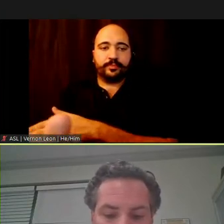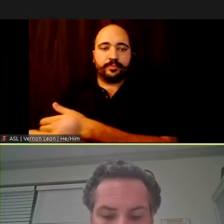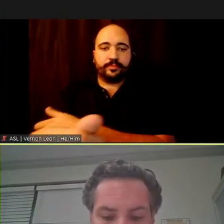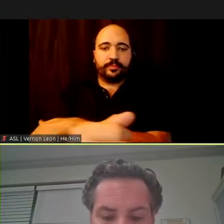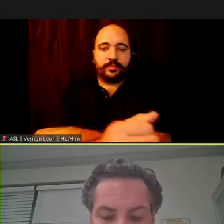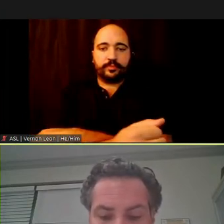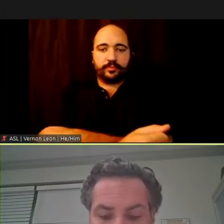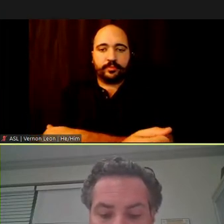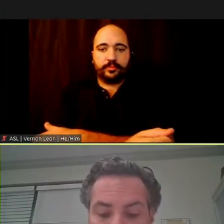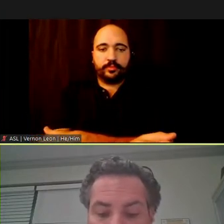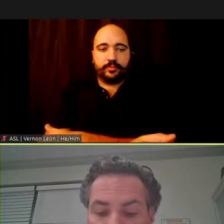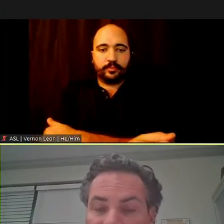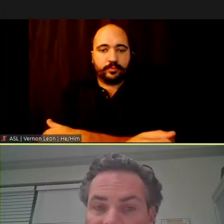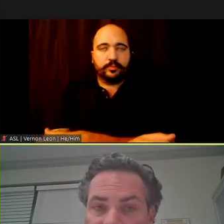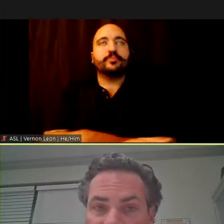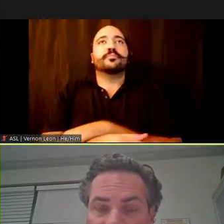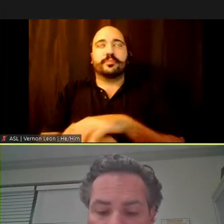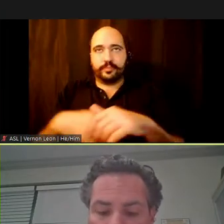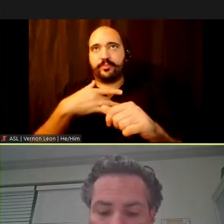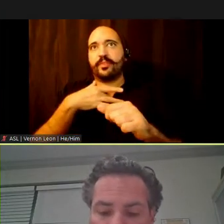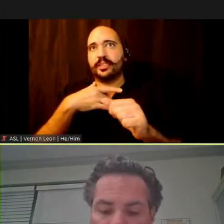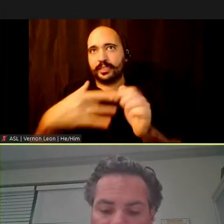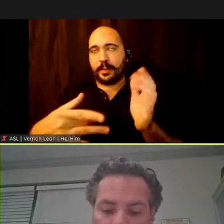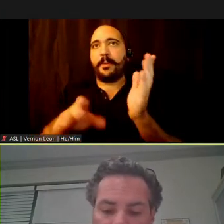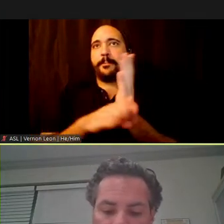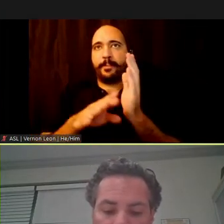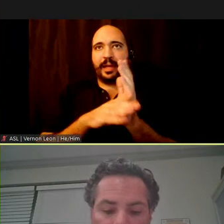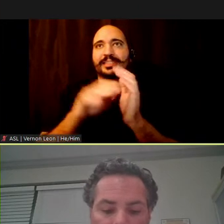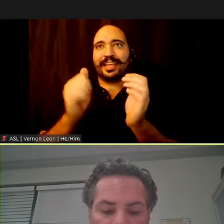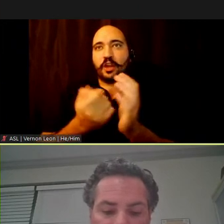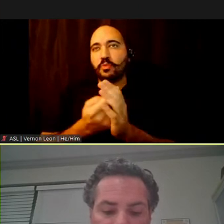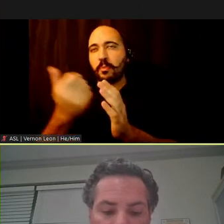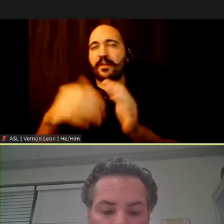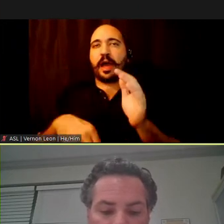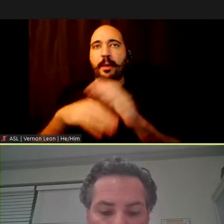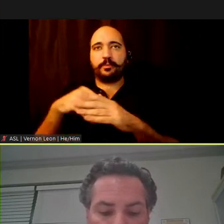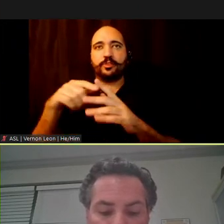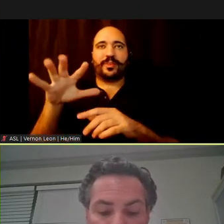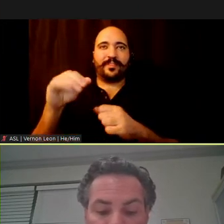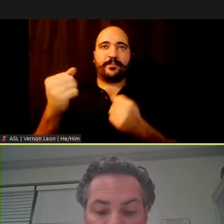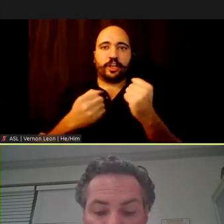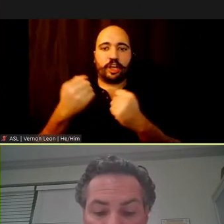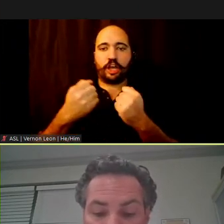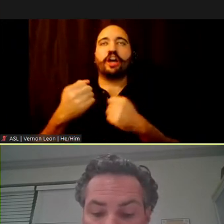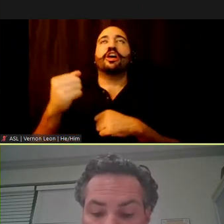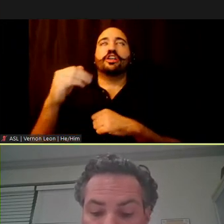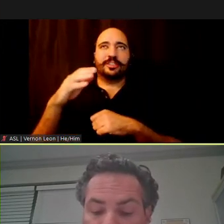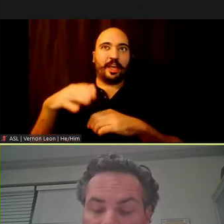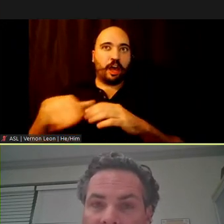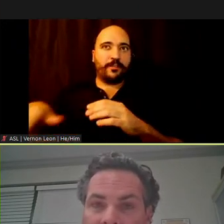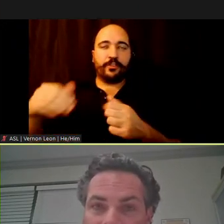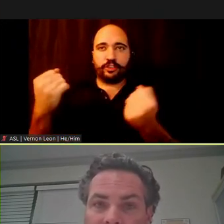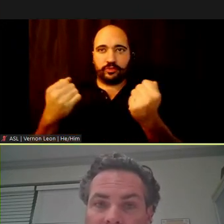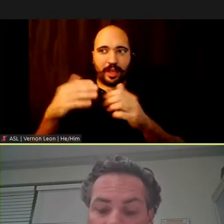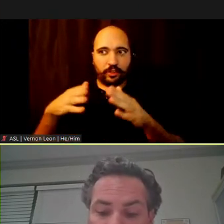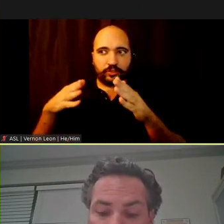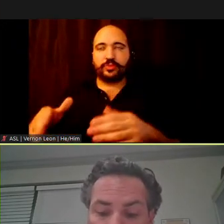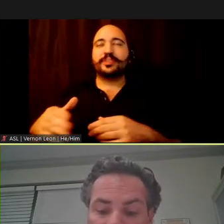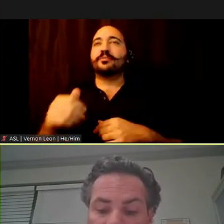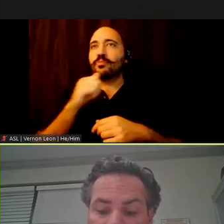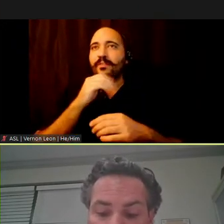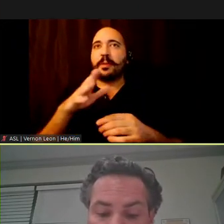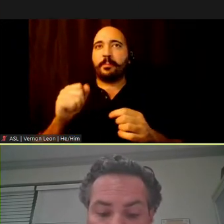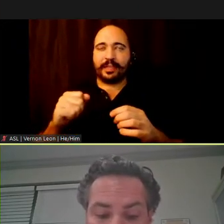math. A typical bus can remove up to 50 cars off the road. Private bus operators, by their very nature, are actively